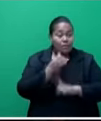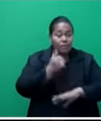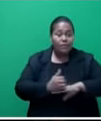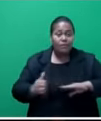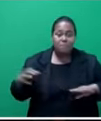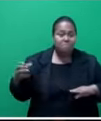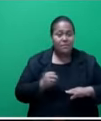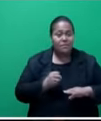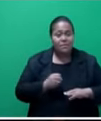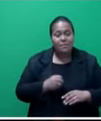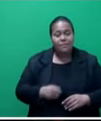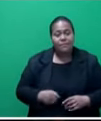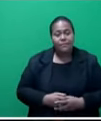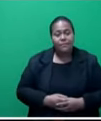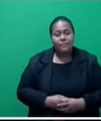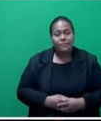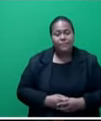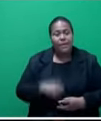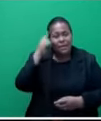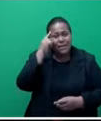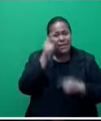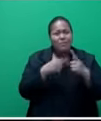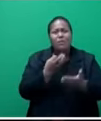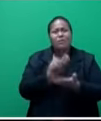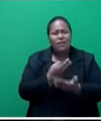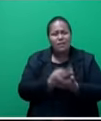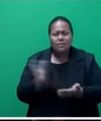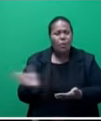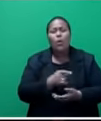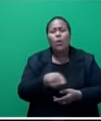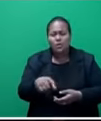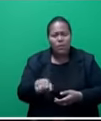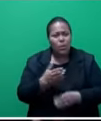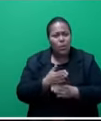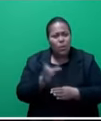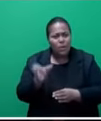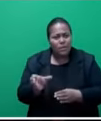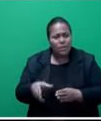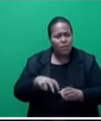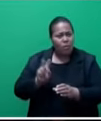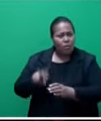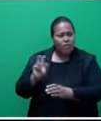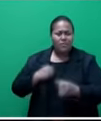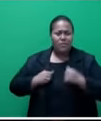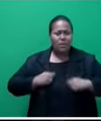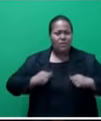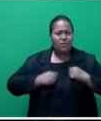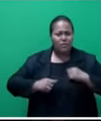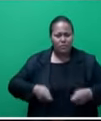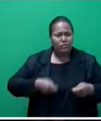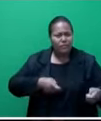a fund for all those workers who have lost jobs, who are struggling to put food on the table, who,